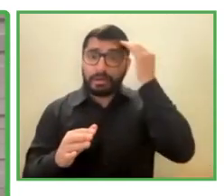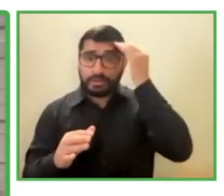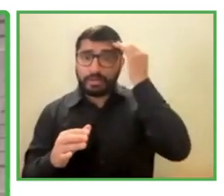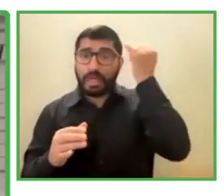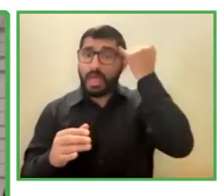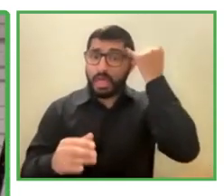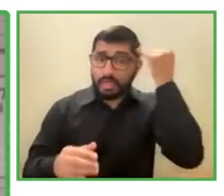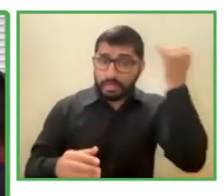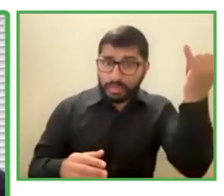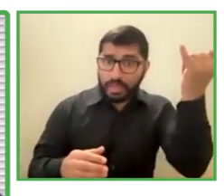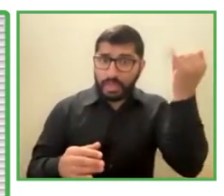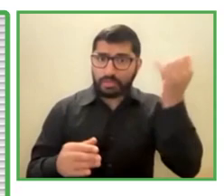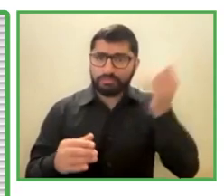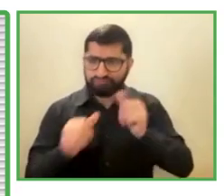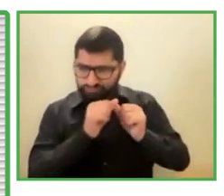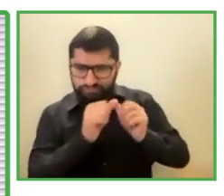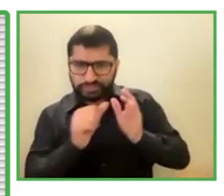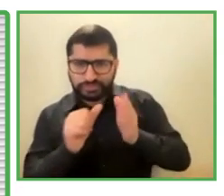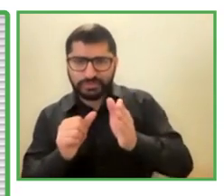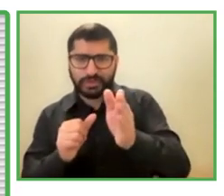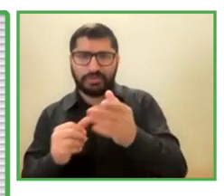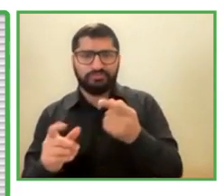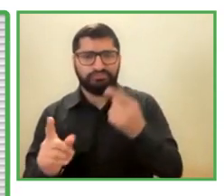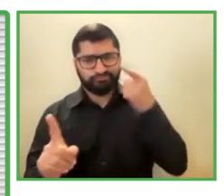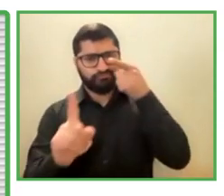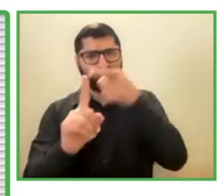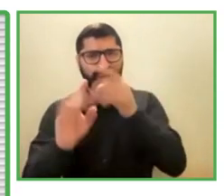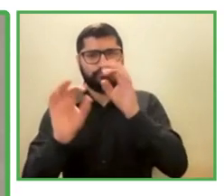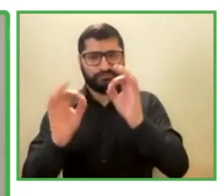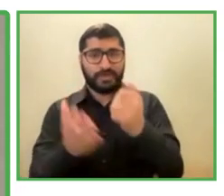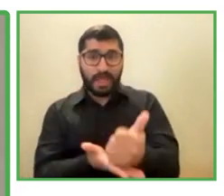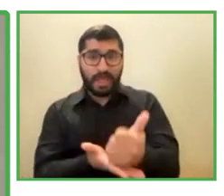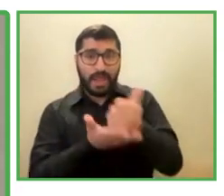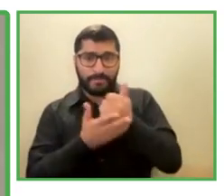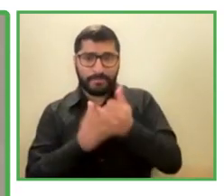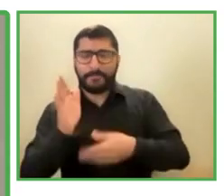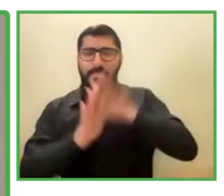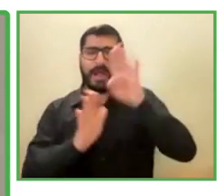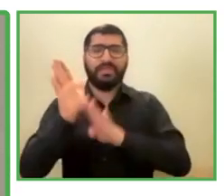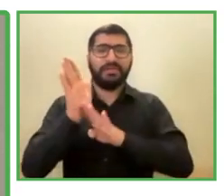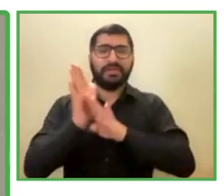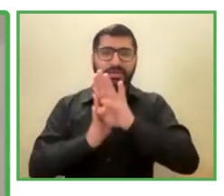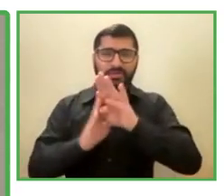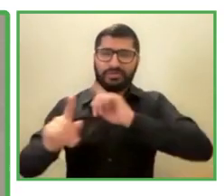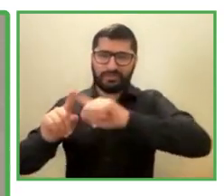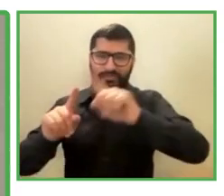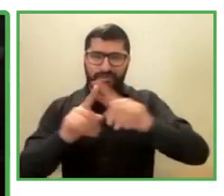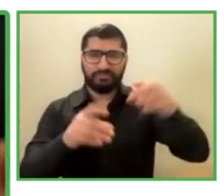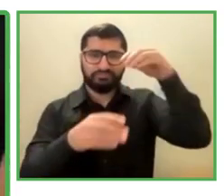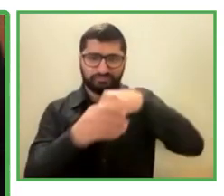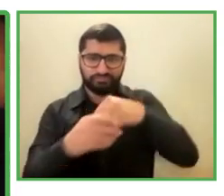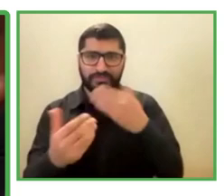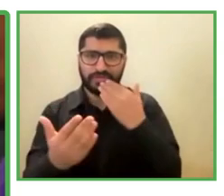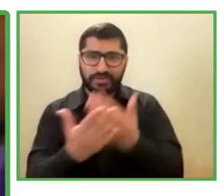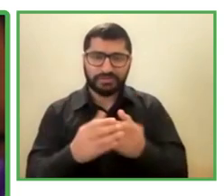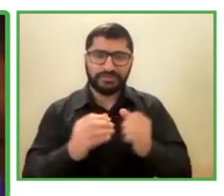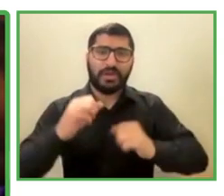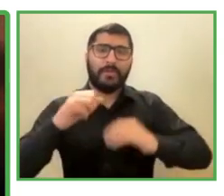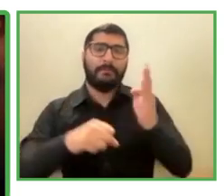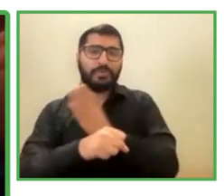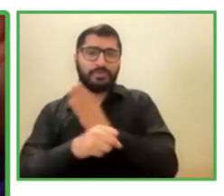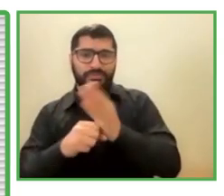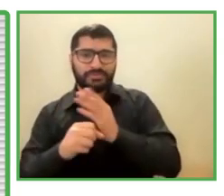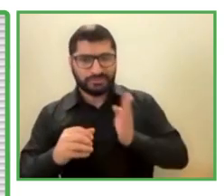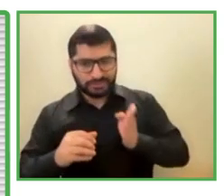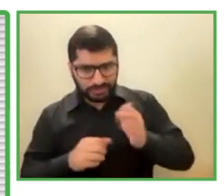smart and continue growing. Here is, we come to the company, and I would like to keep